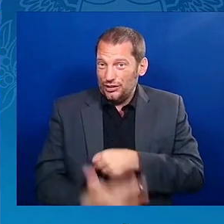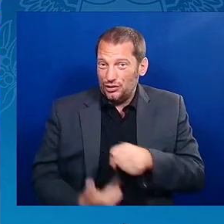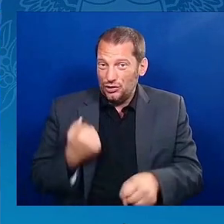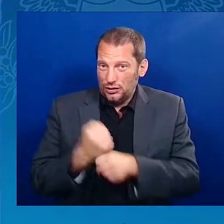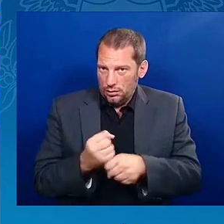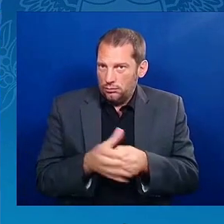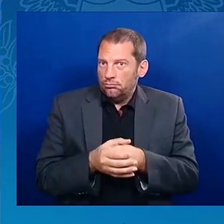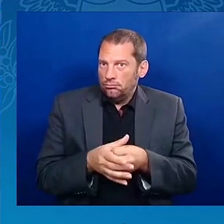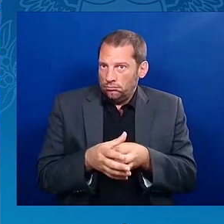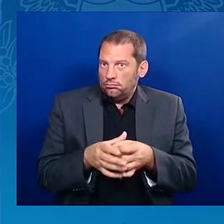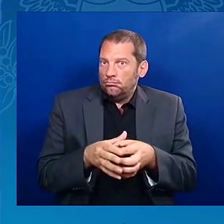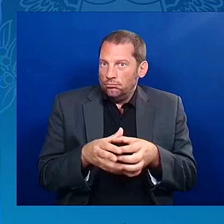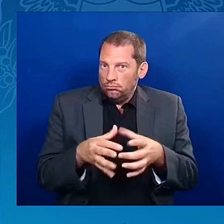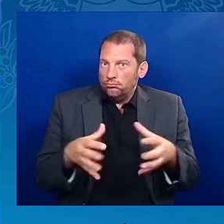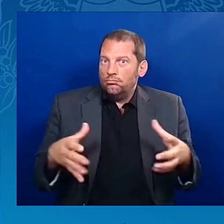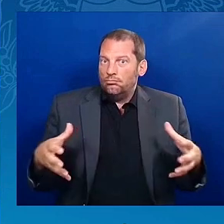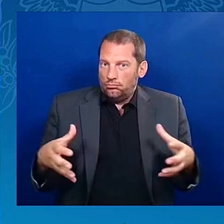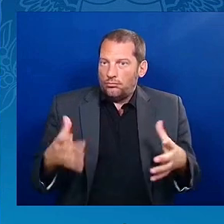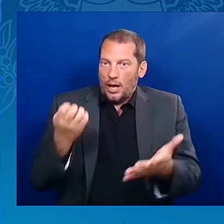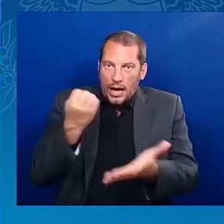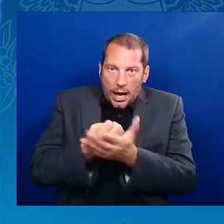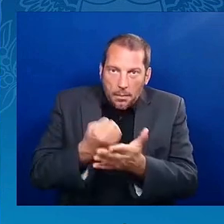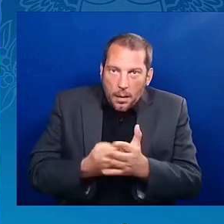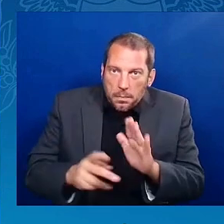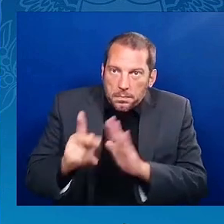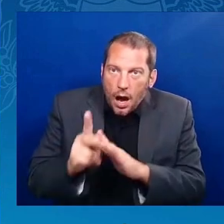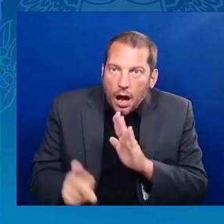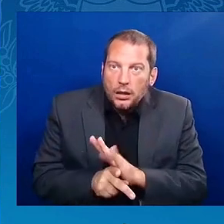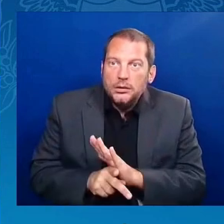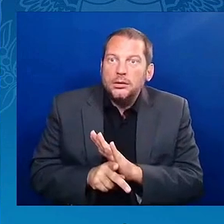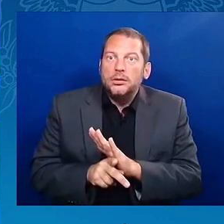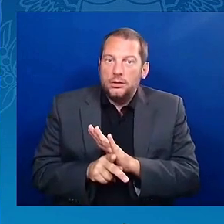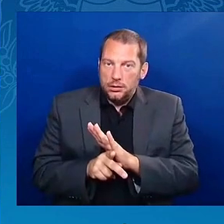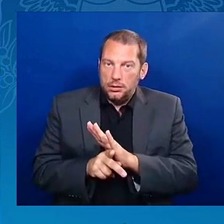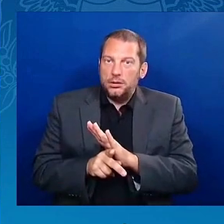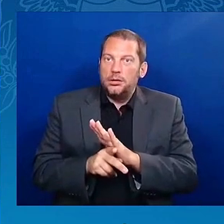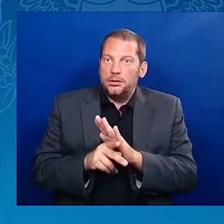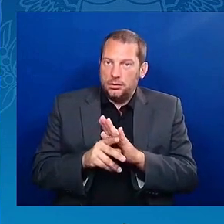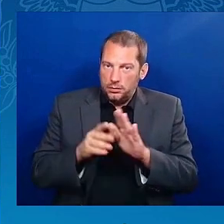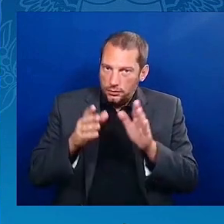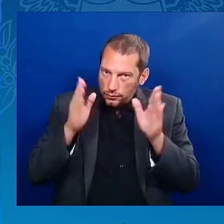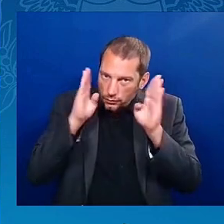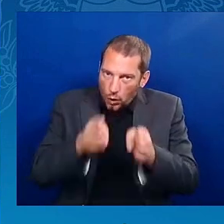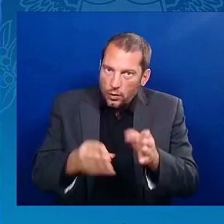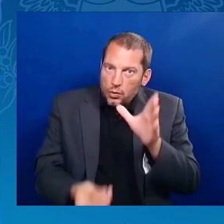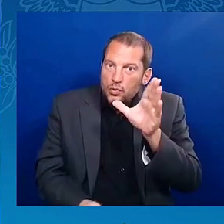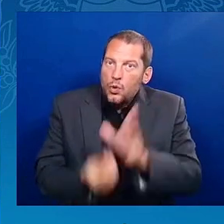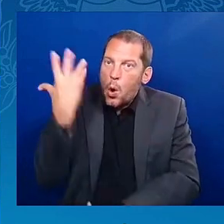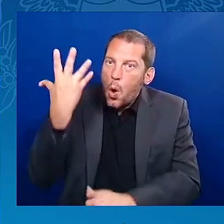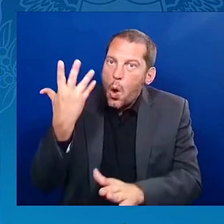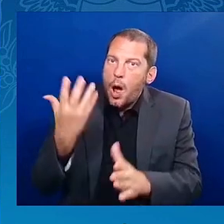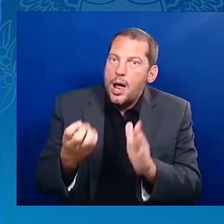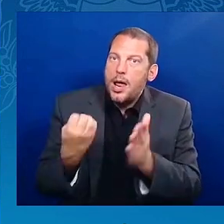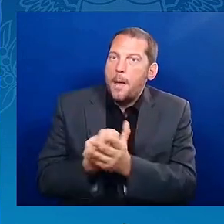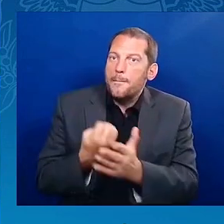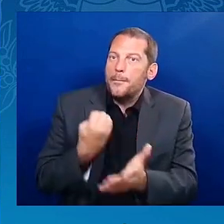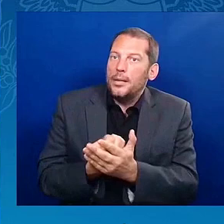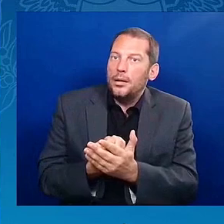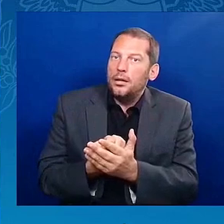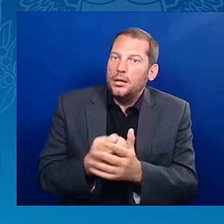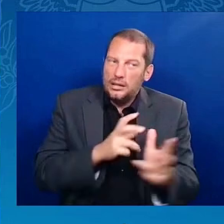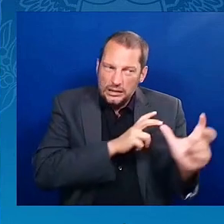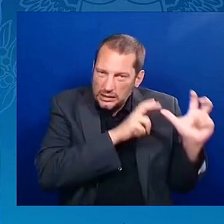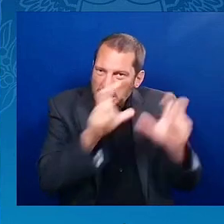policy means putting trillions of federal dollars into the economy, which will